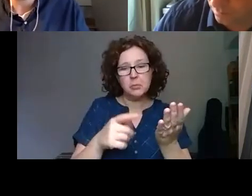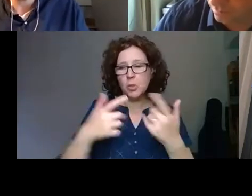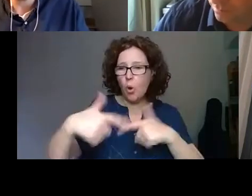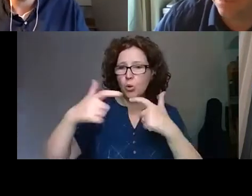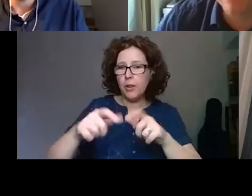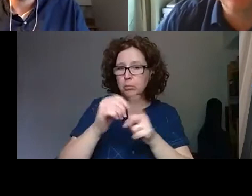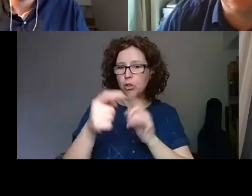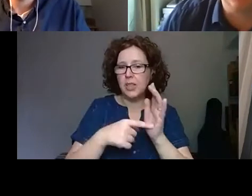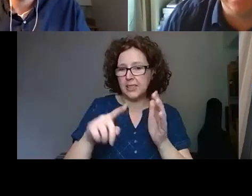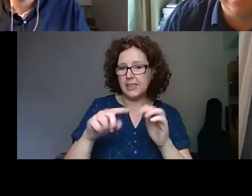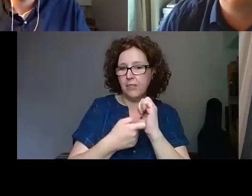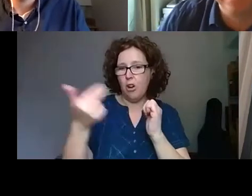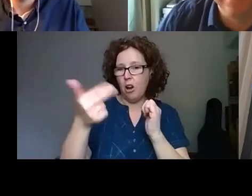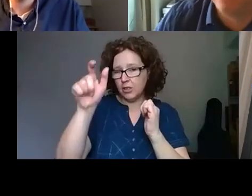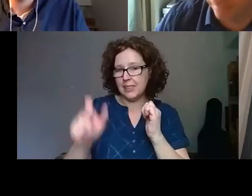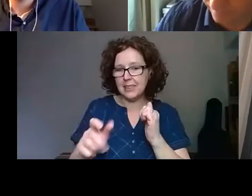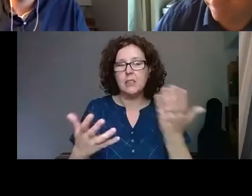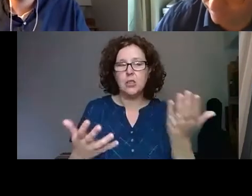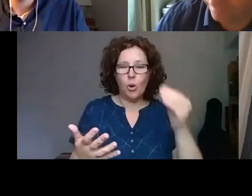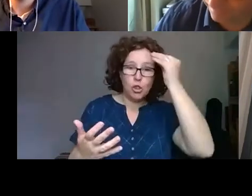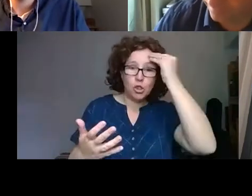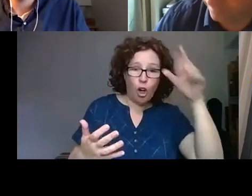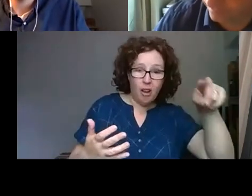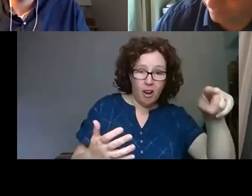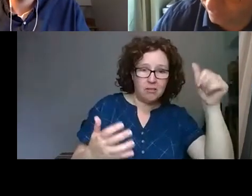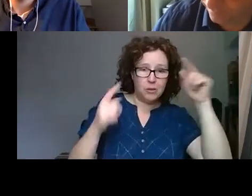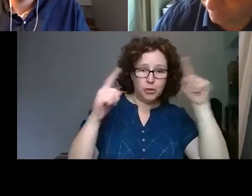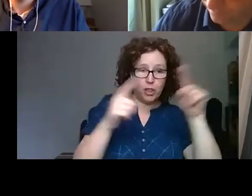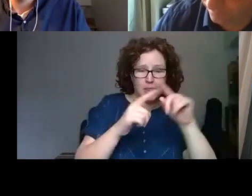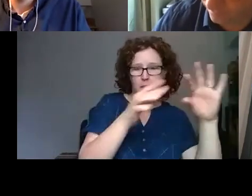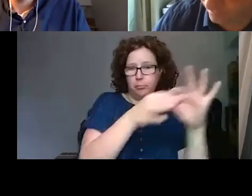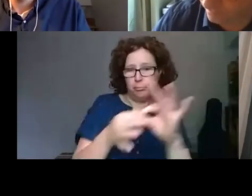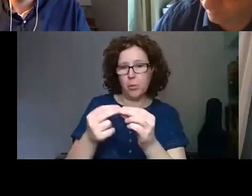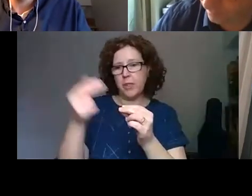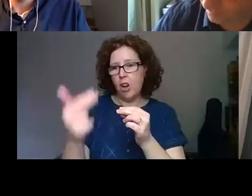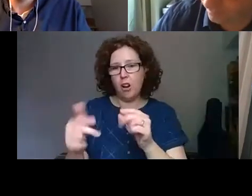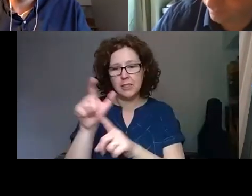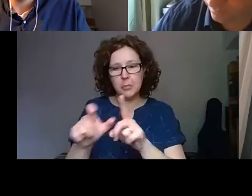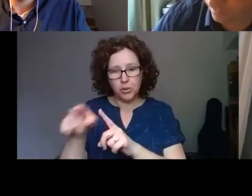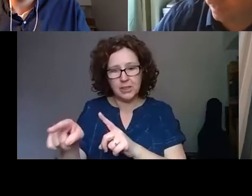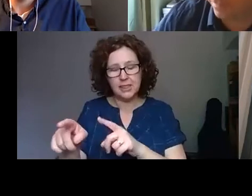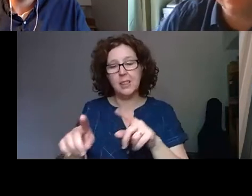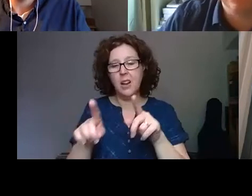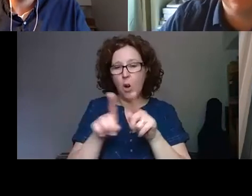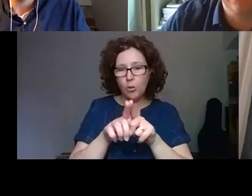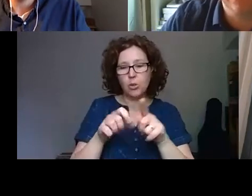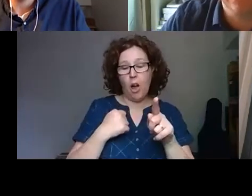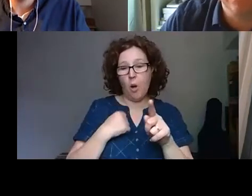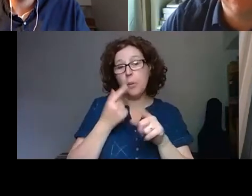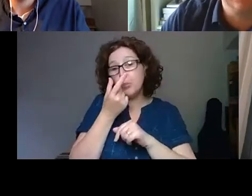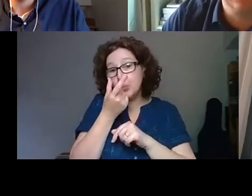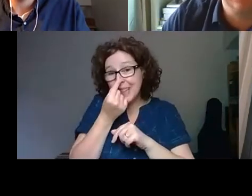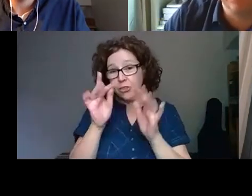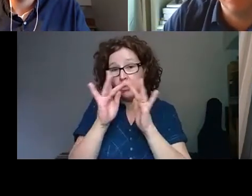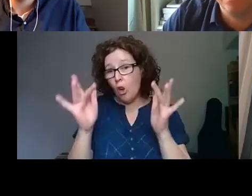So to bridge scholars with the art community and to also bridge our online or potential online